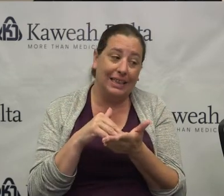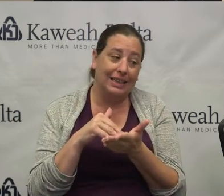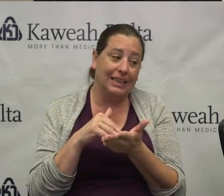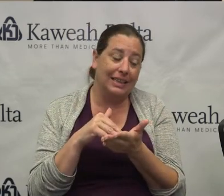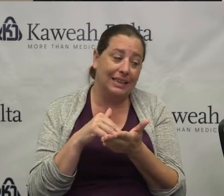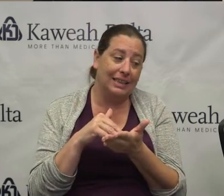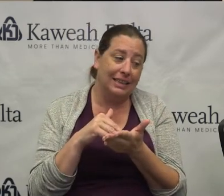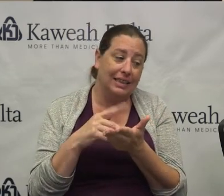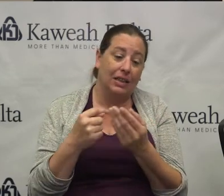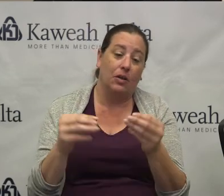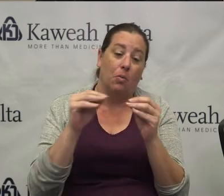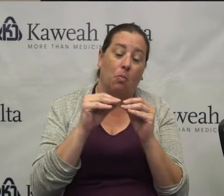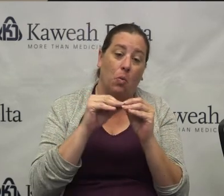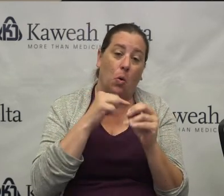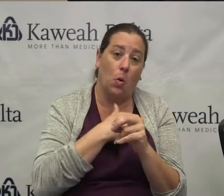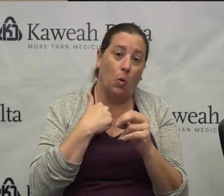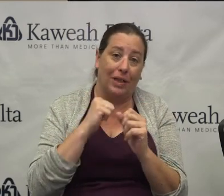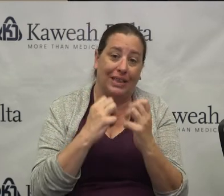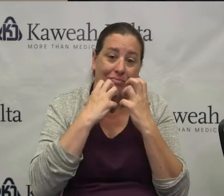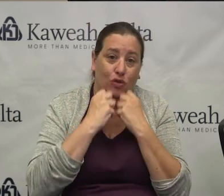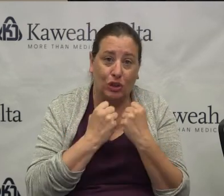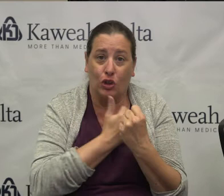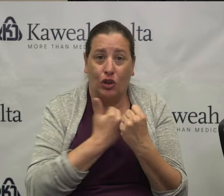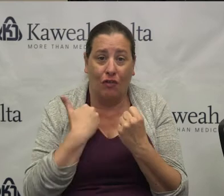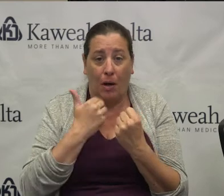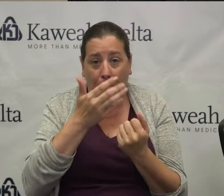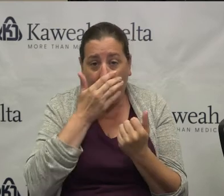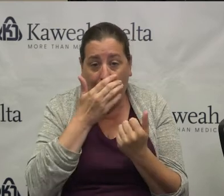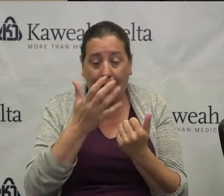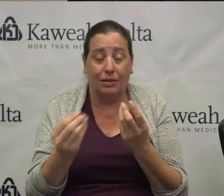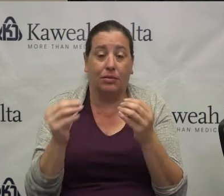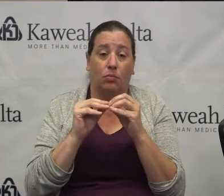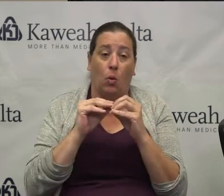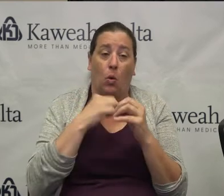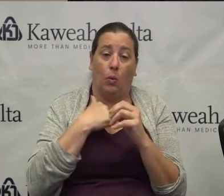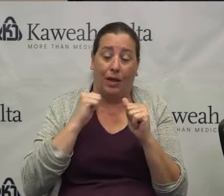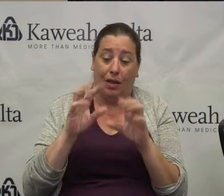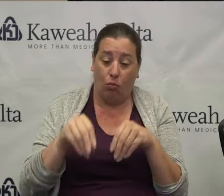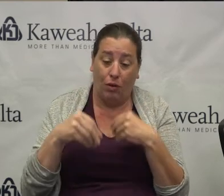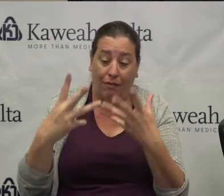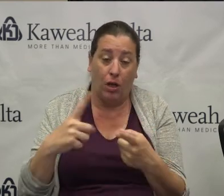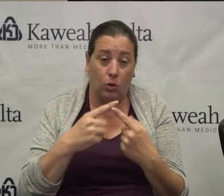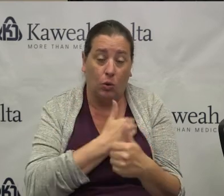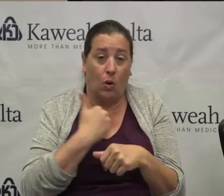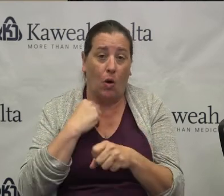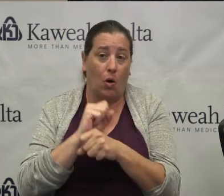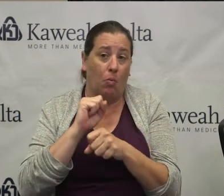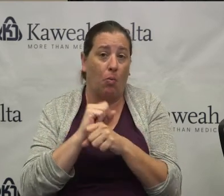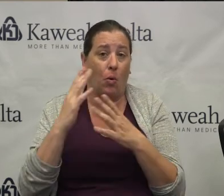you know, the more we can preserve our masks and the more we can provide them to our employees, it's just the